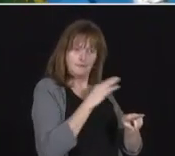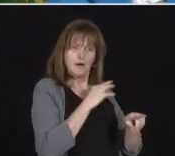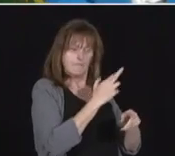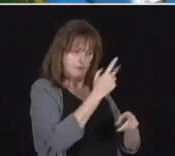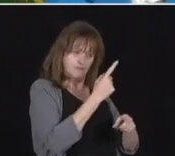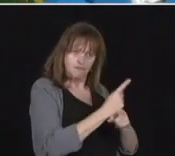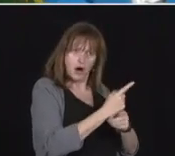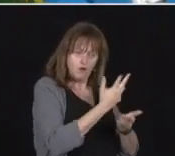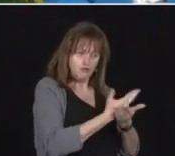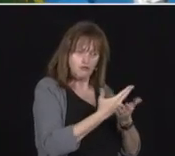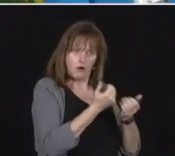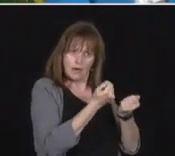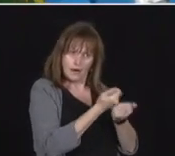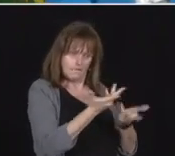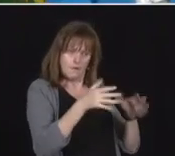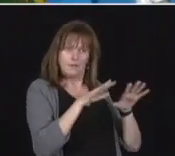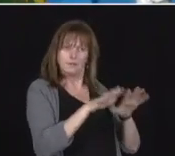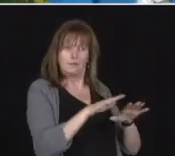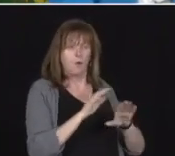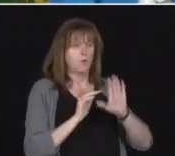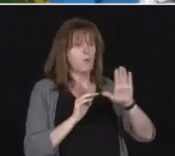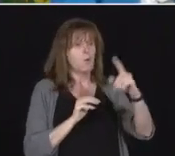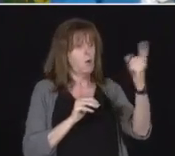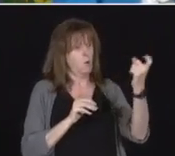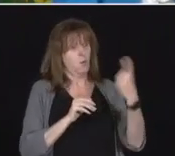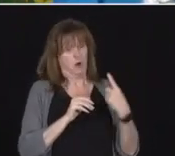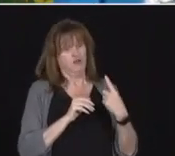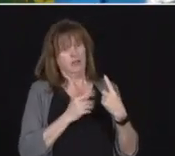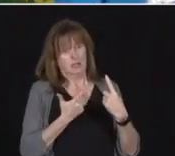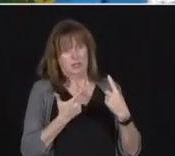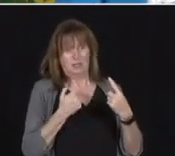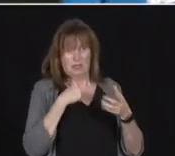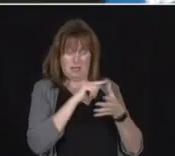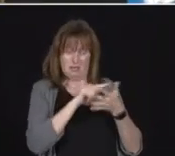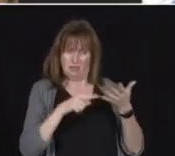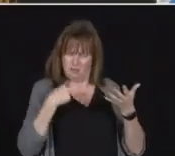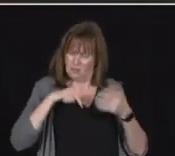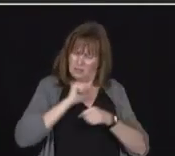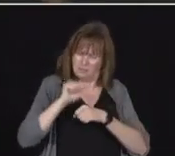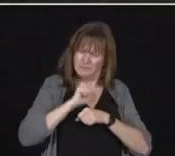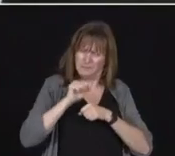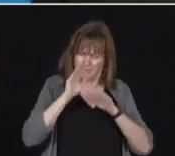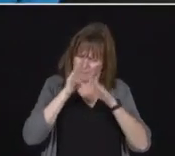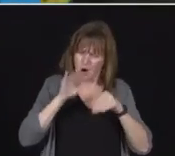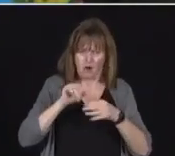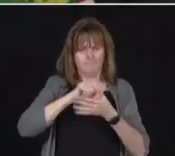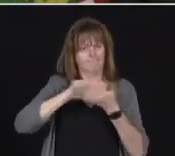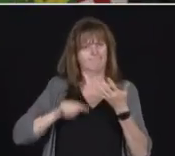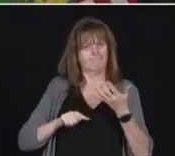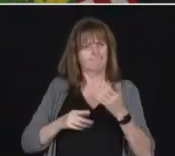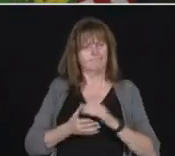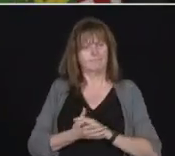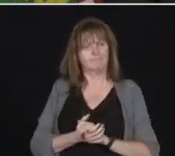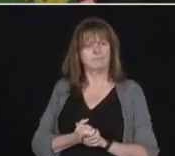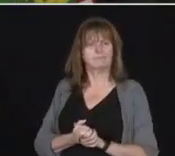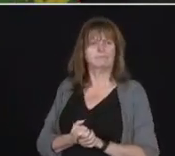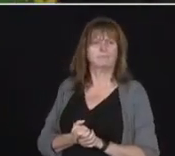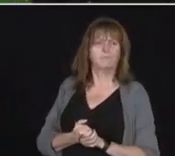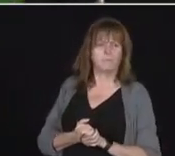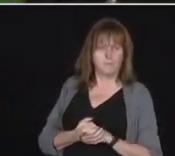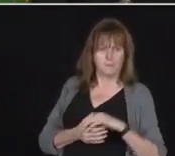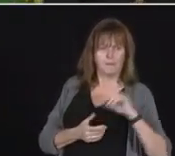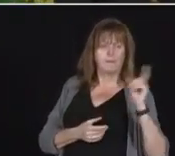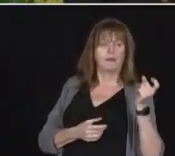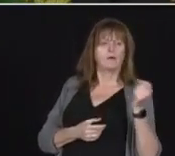So there is many items to that and we are working on all of them now. Next question. Next question comes from